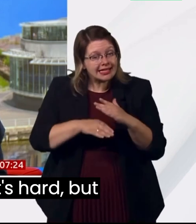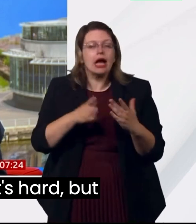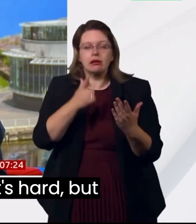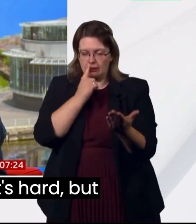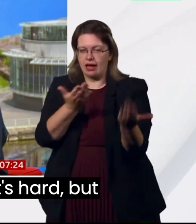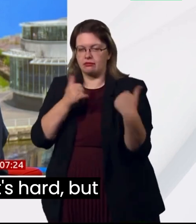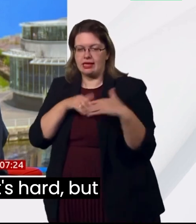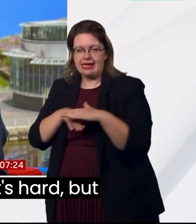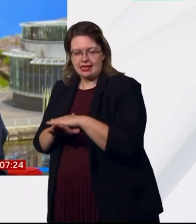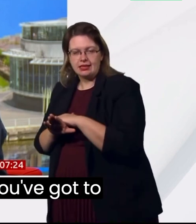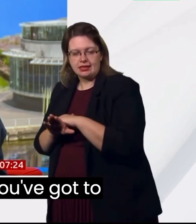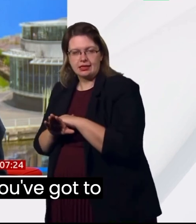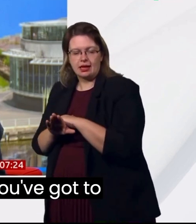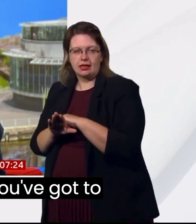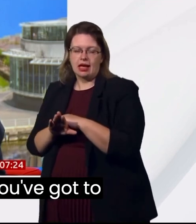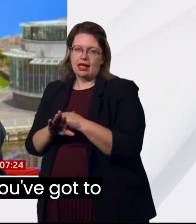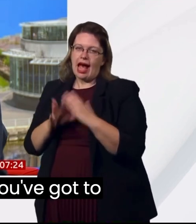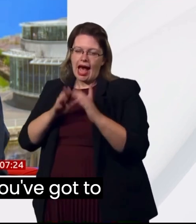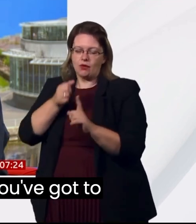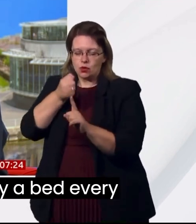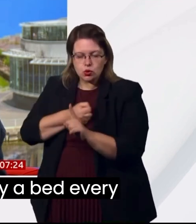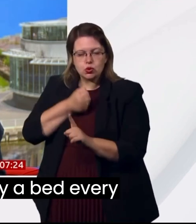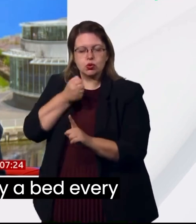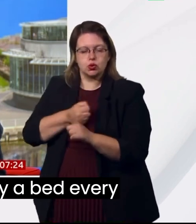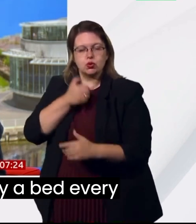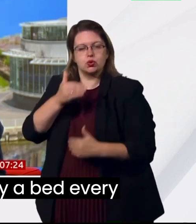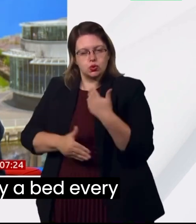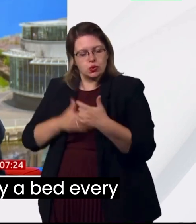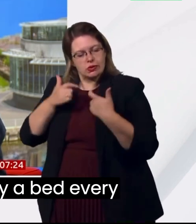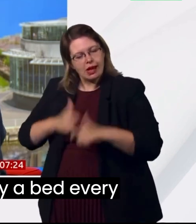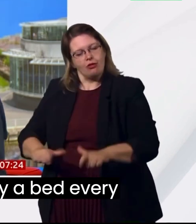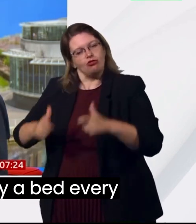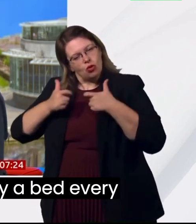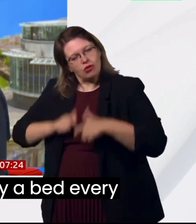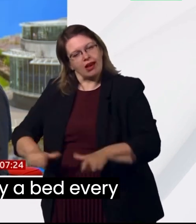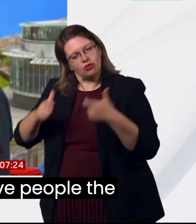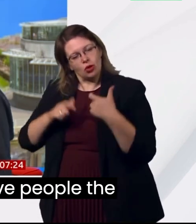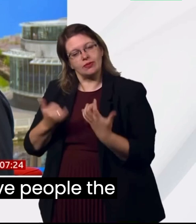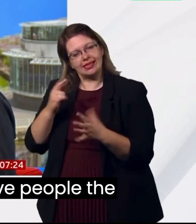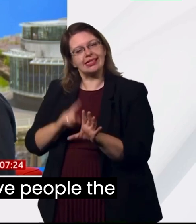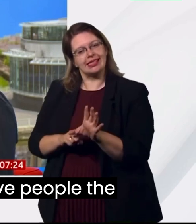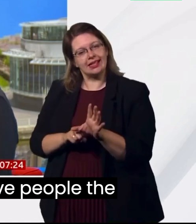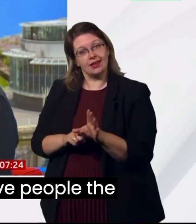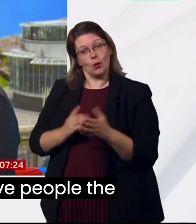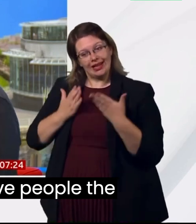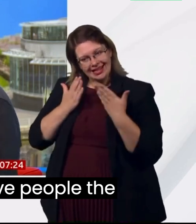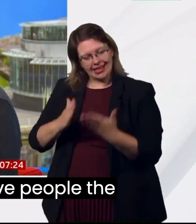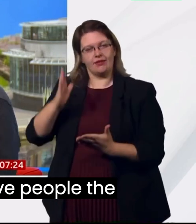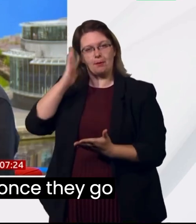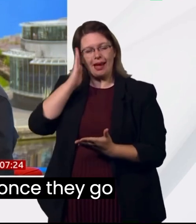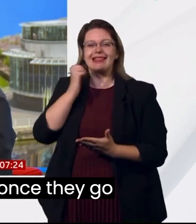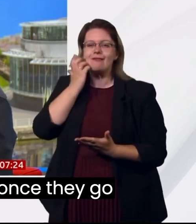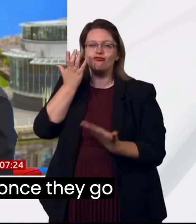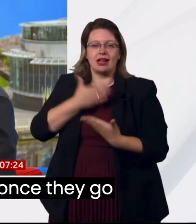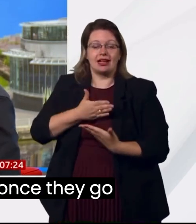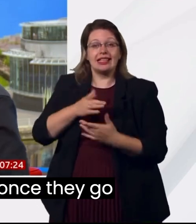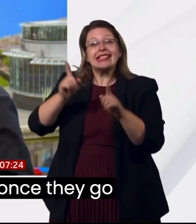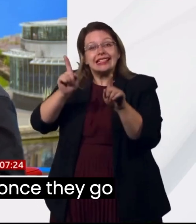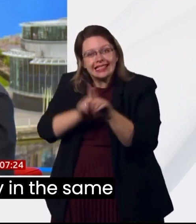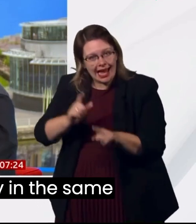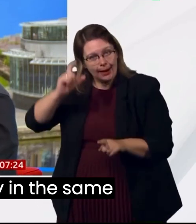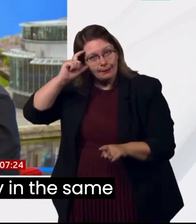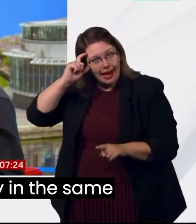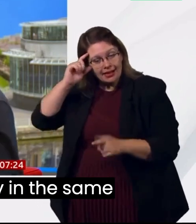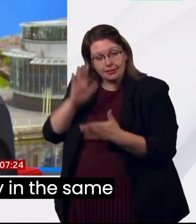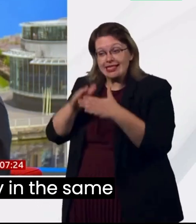it's hard, but you've got to stick at it. You've got to work at it. And when we say a bed every night, what we do is we give people the same bed every night. So once